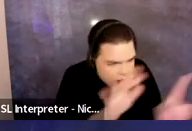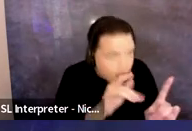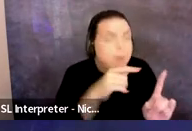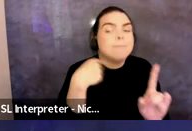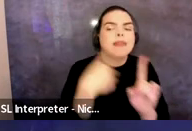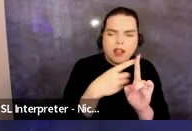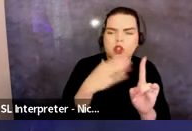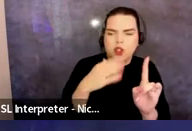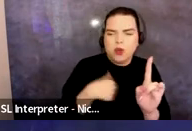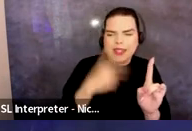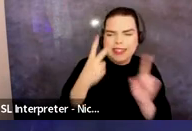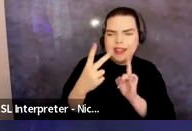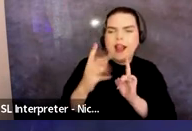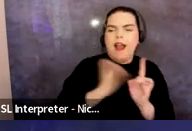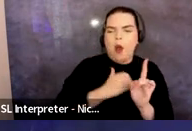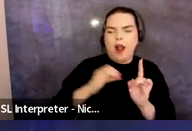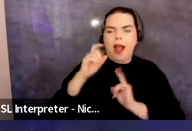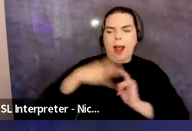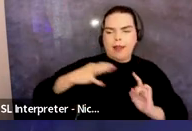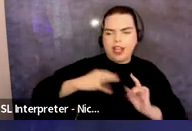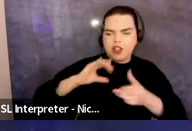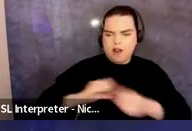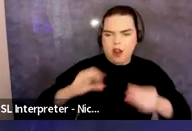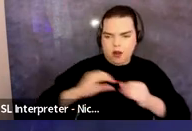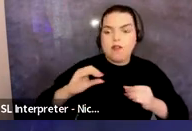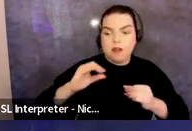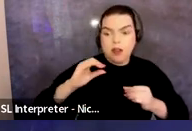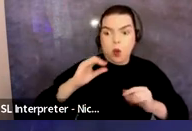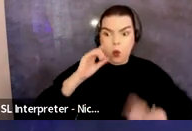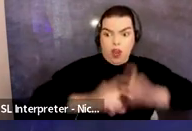narrative questions without having to actually start an application.